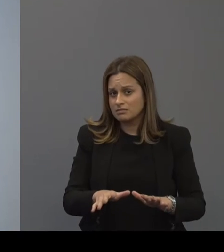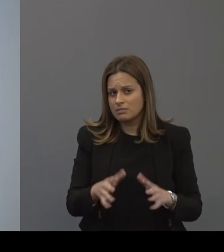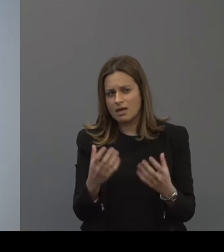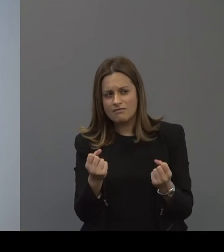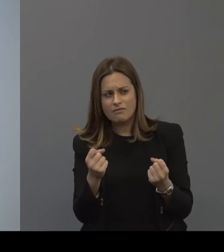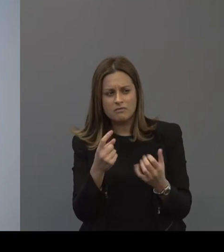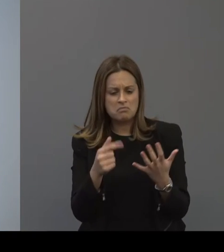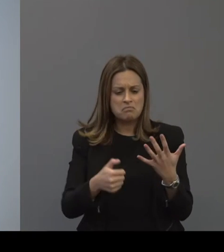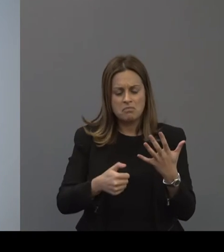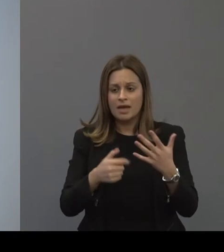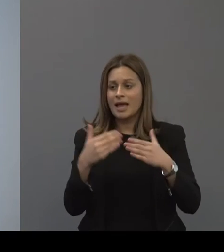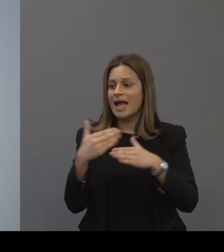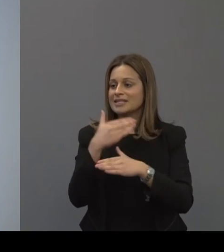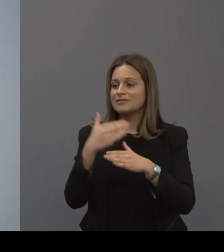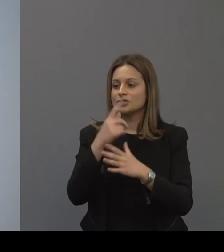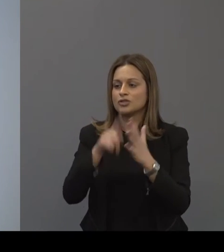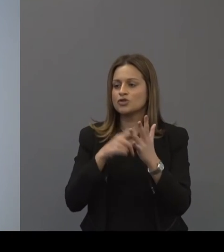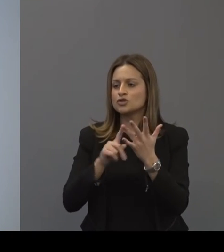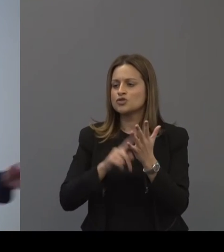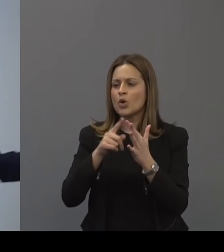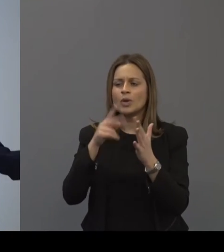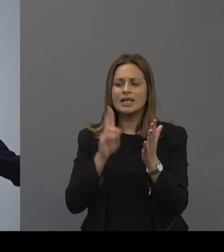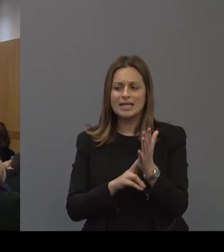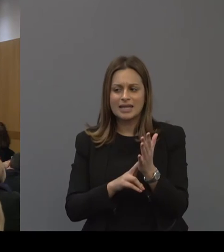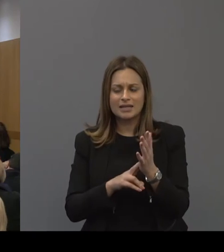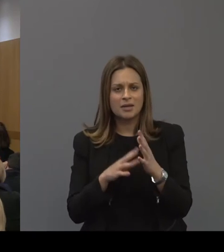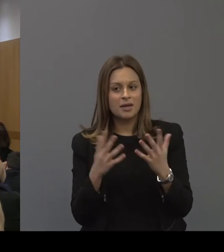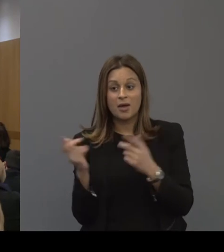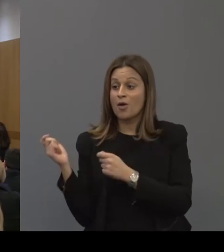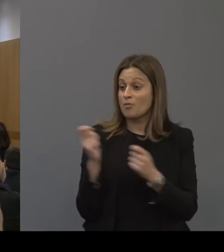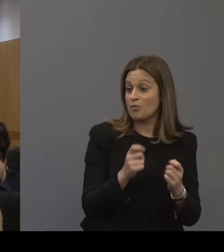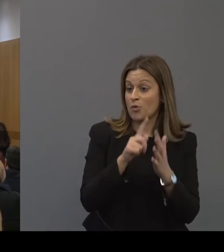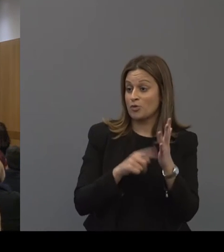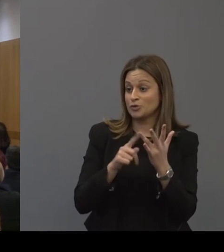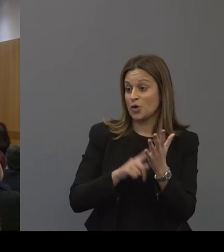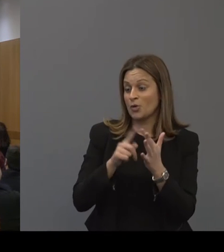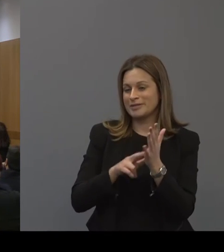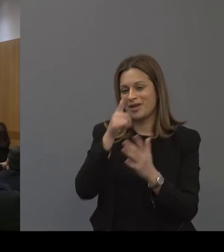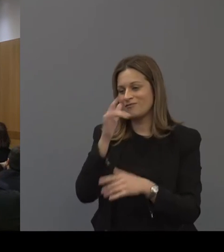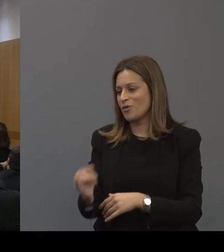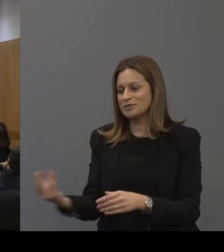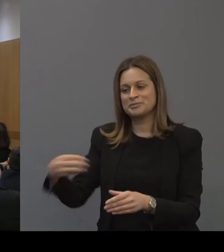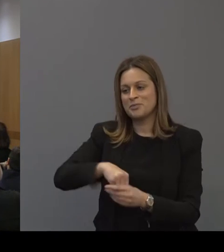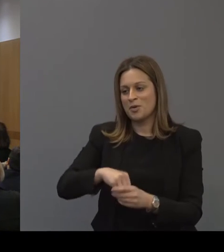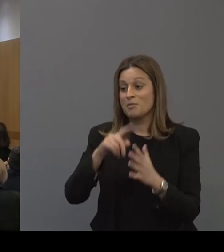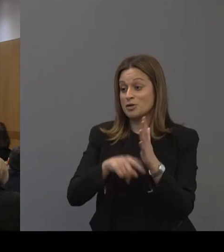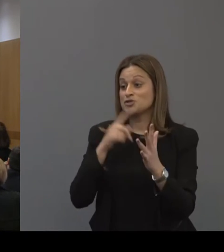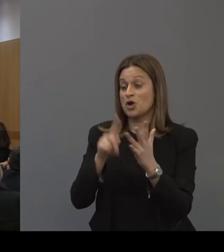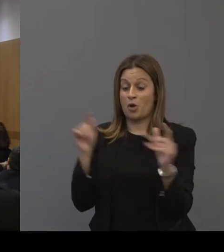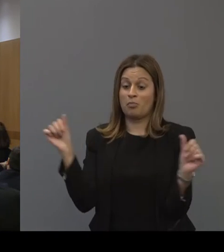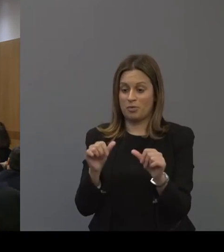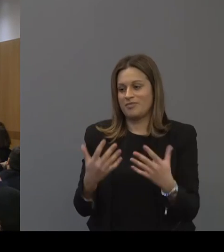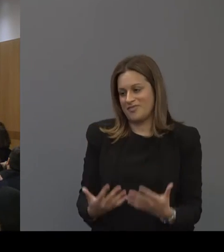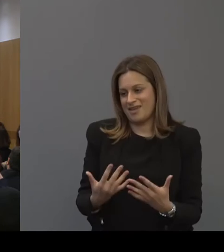activity called Jolene and we didn't bring Jolene she couldn't make the trip but Joe for now